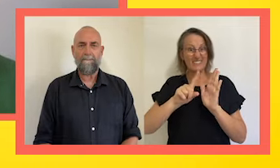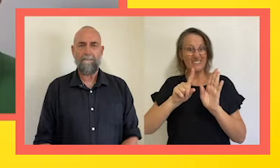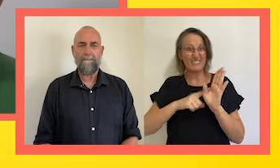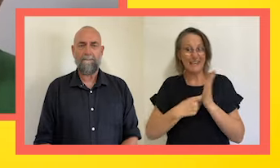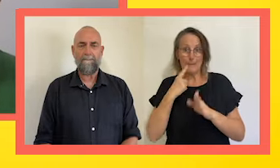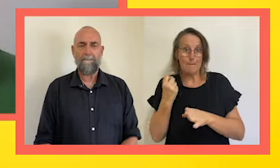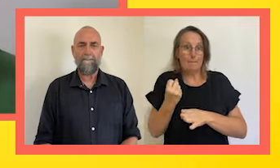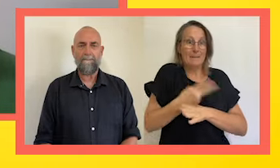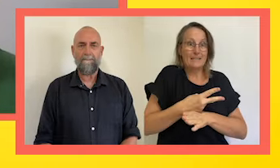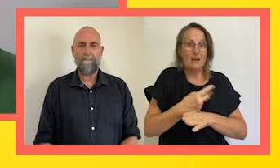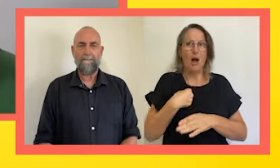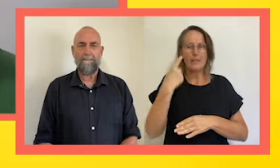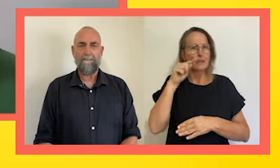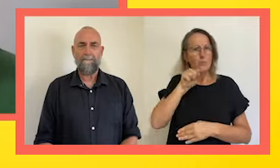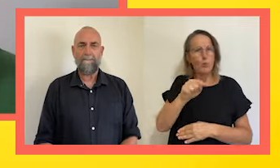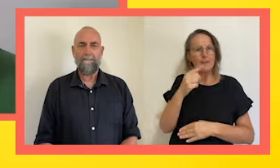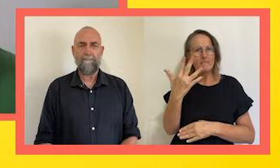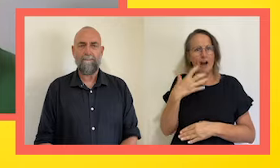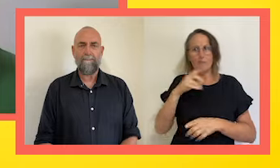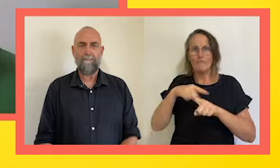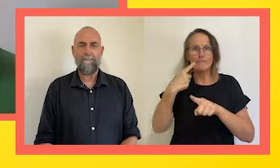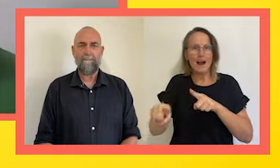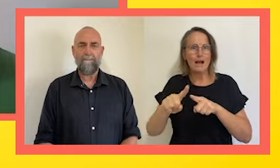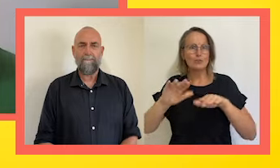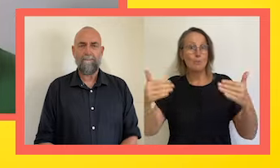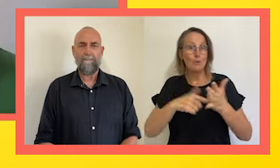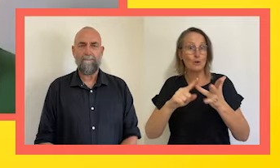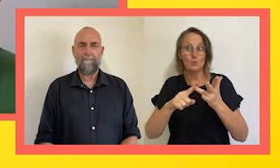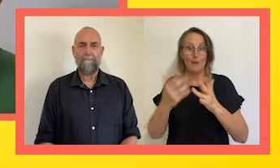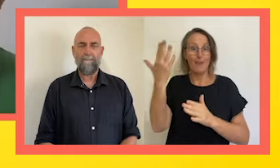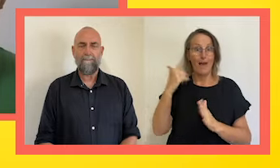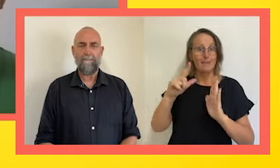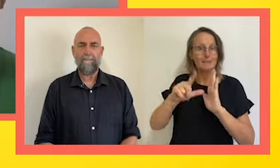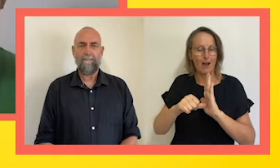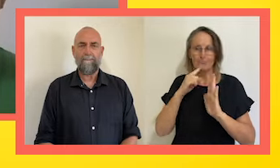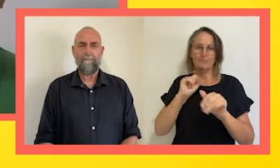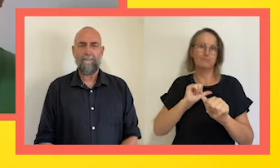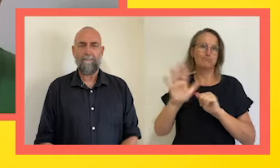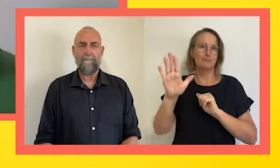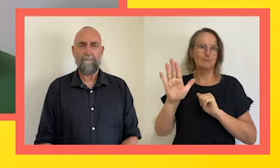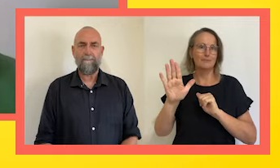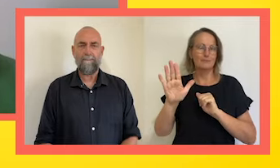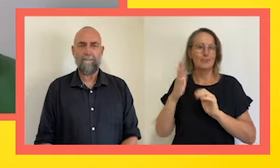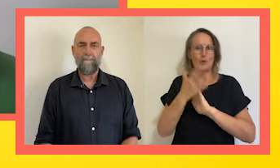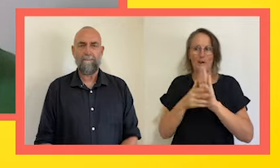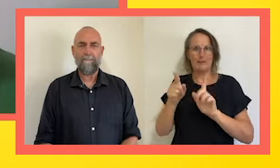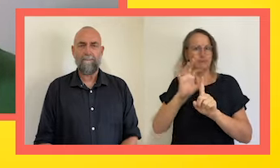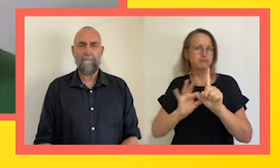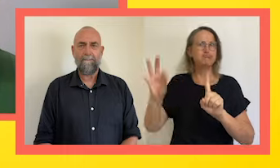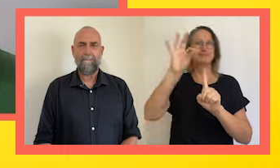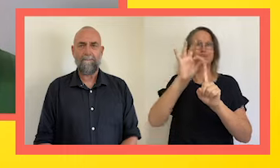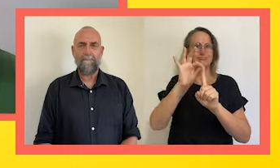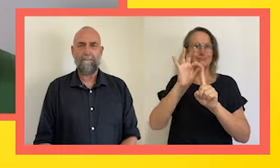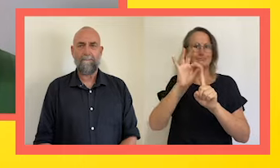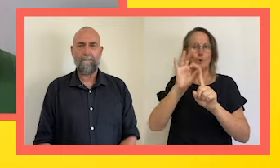shaving 0.5 off his world record and saving the best for last. And he beat his last world record